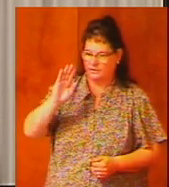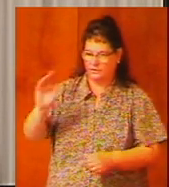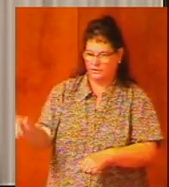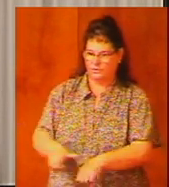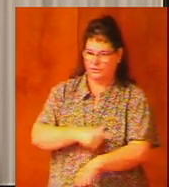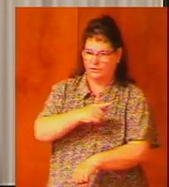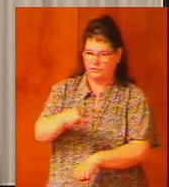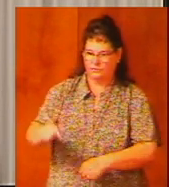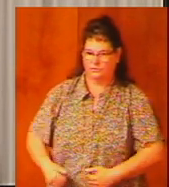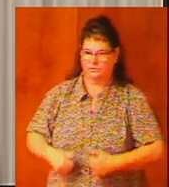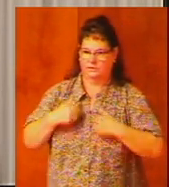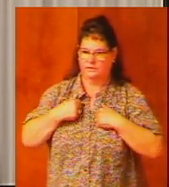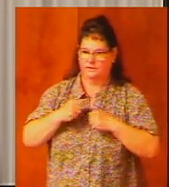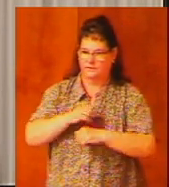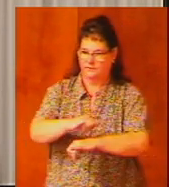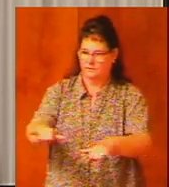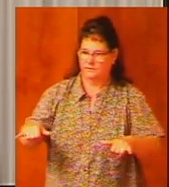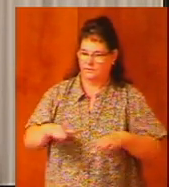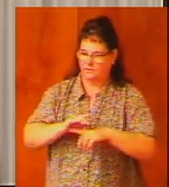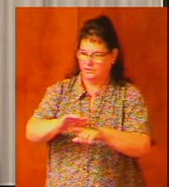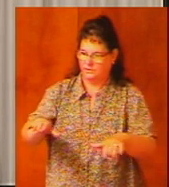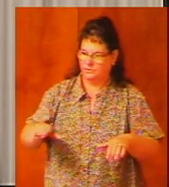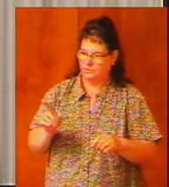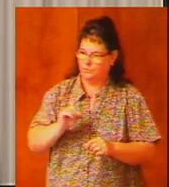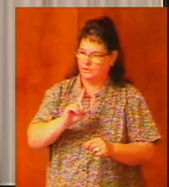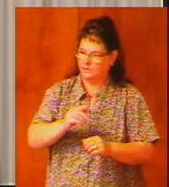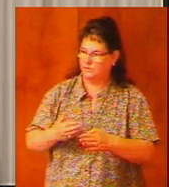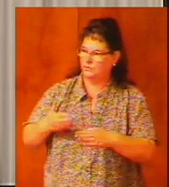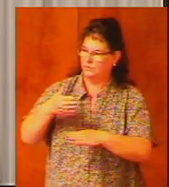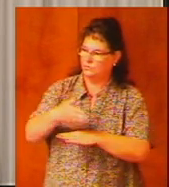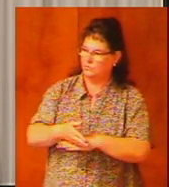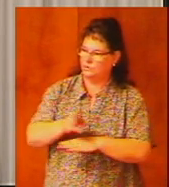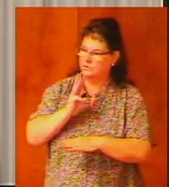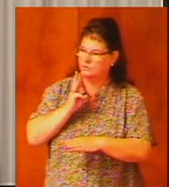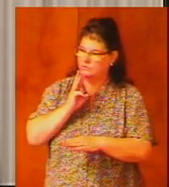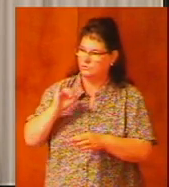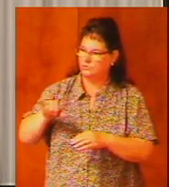live in the land which you crossed the Jordan to possess